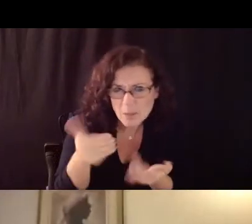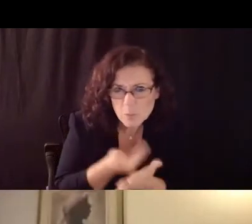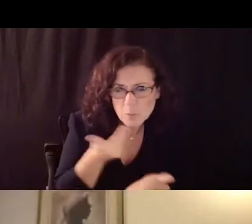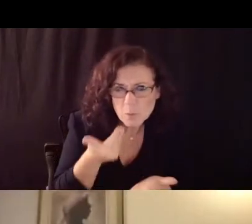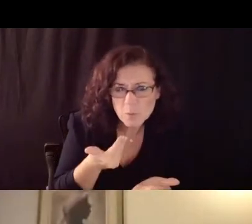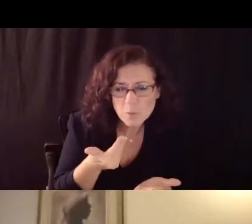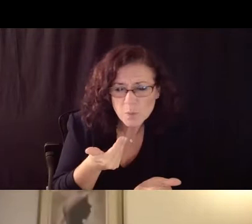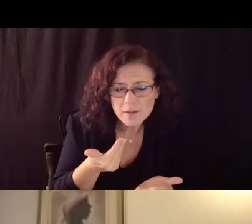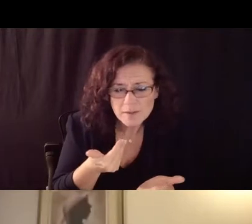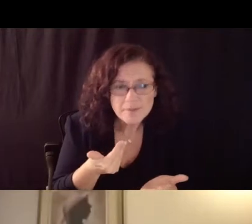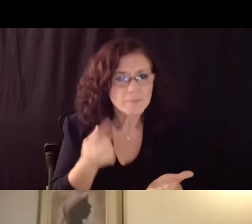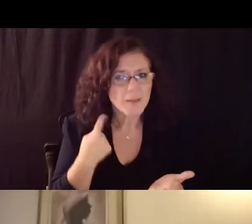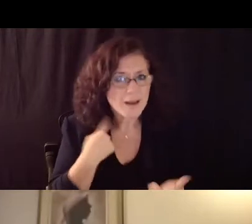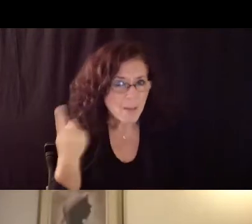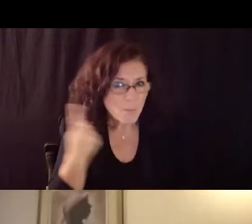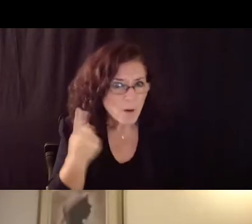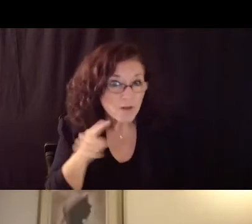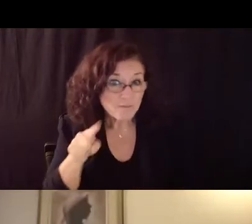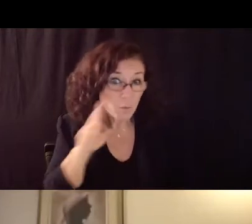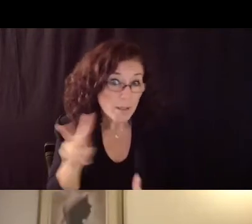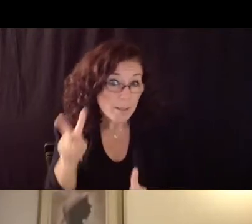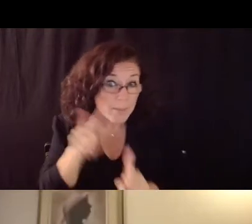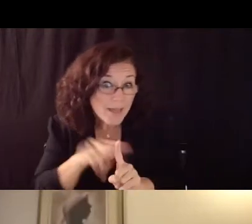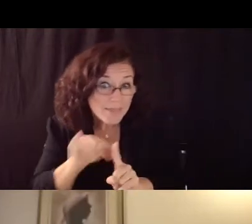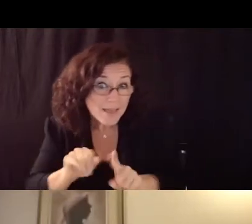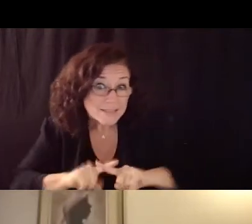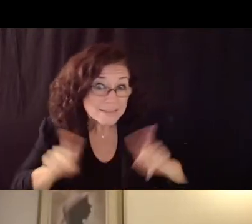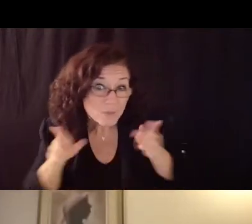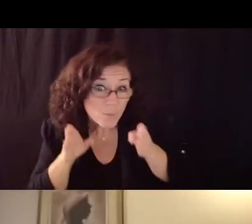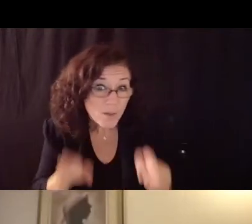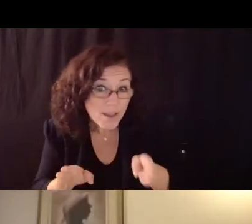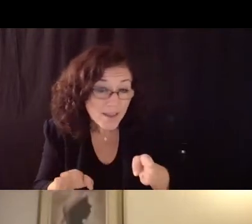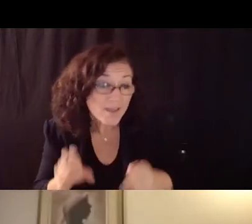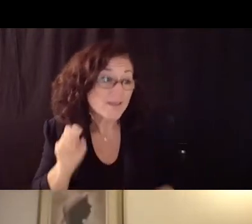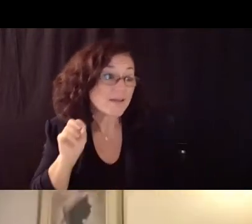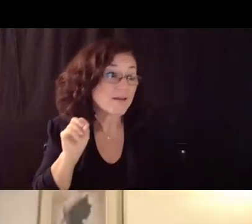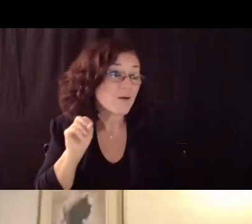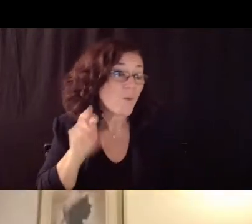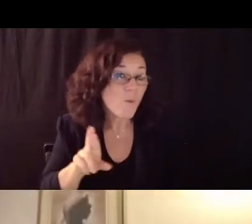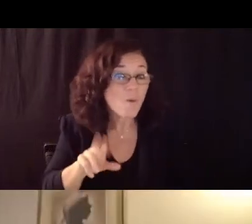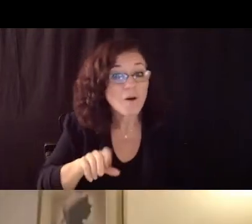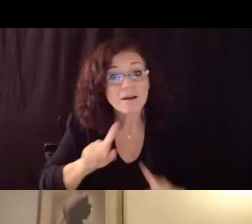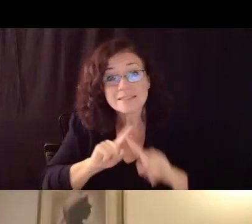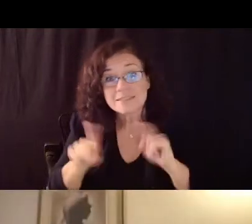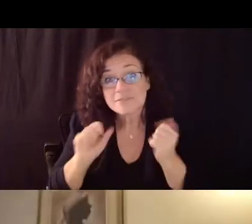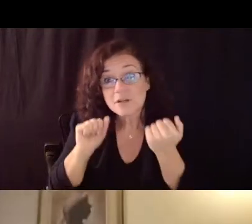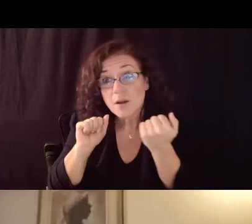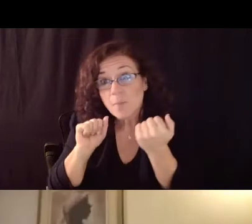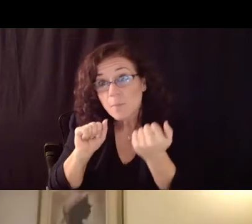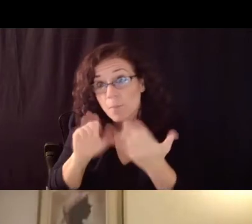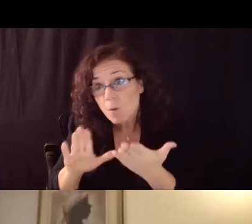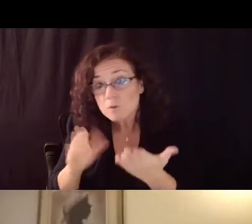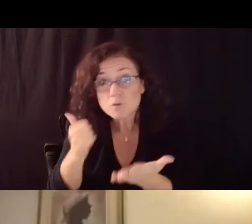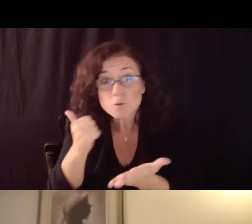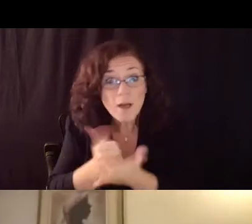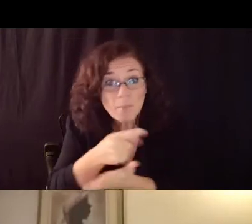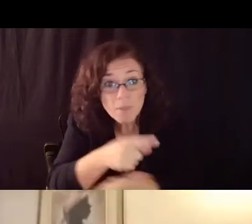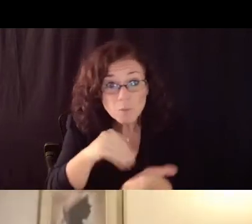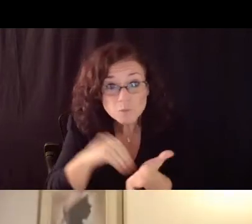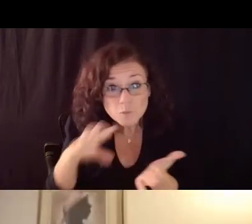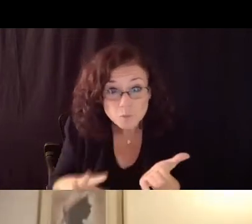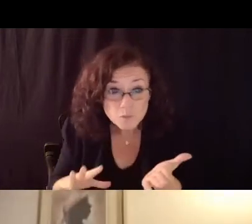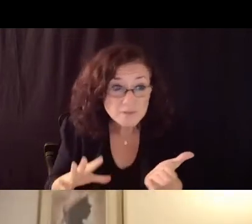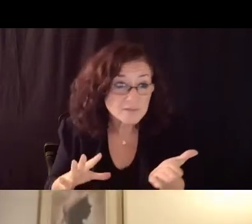using that approach but are there different strategies that we're using to better address the needs of the students so